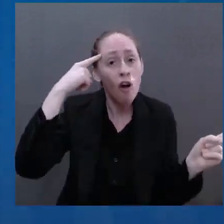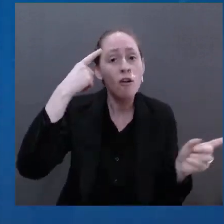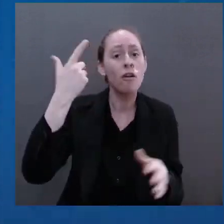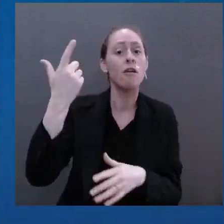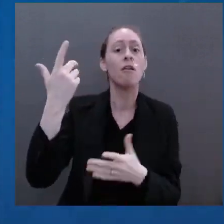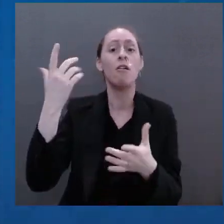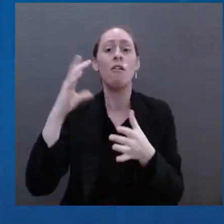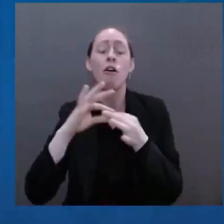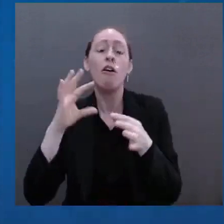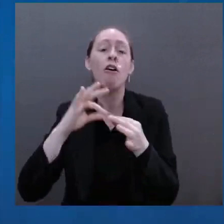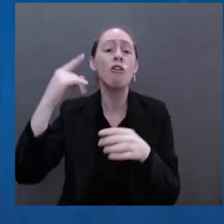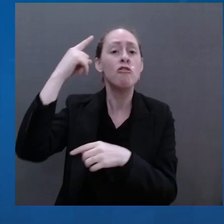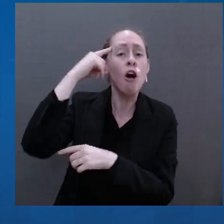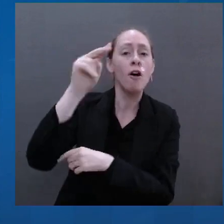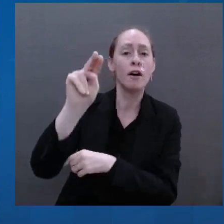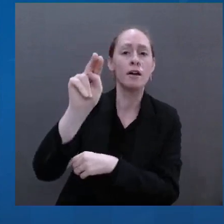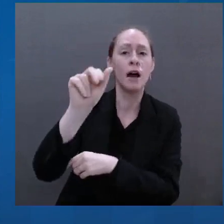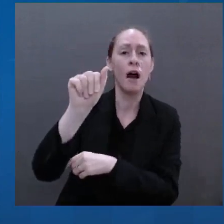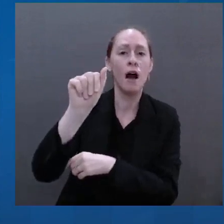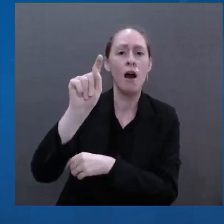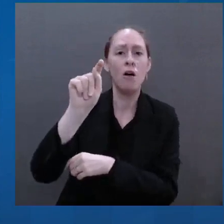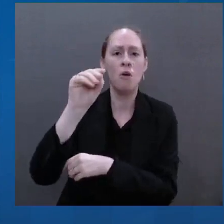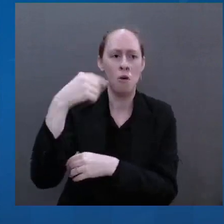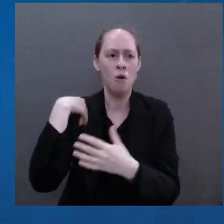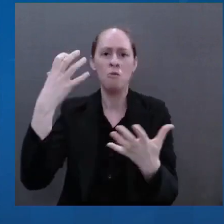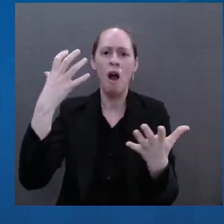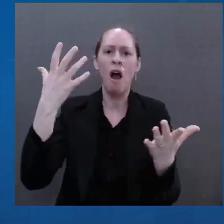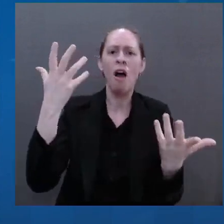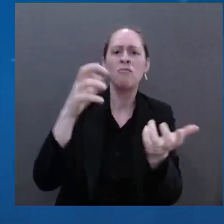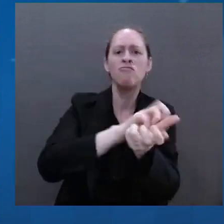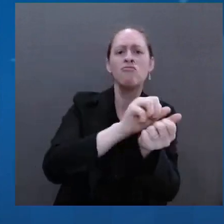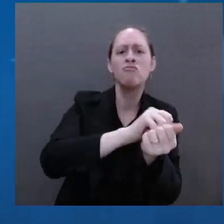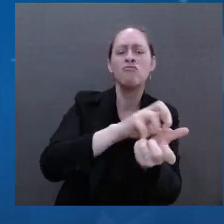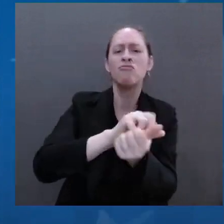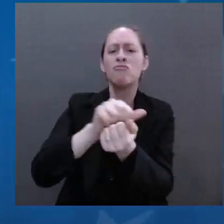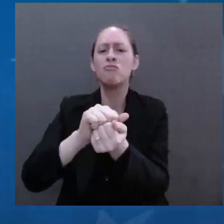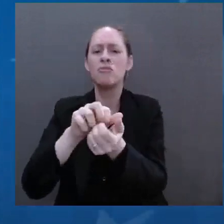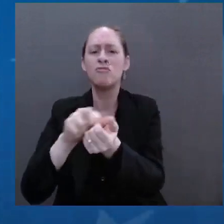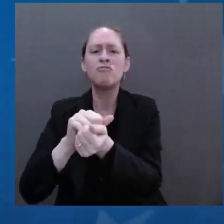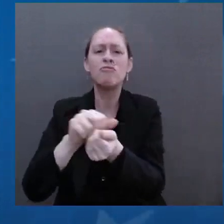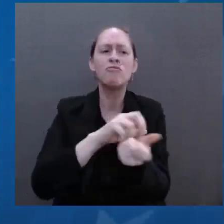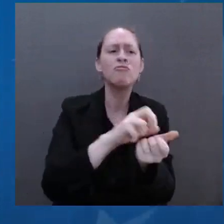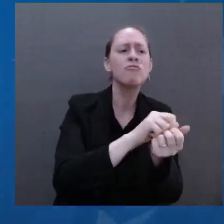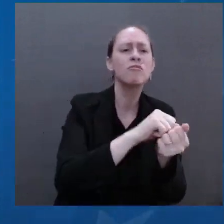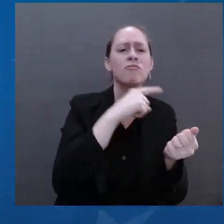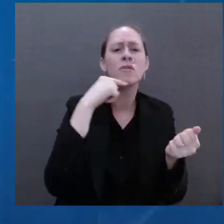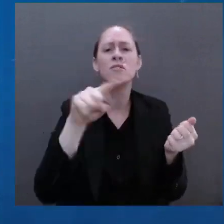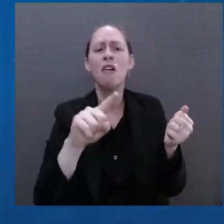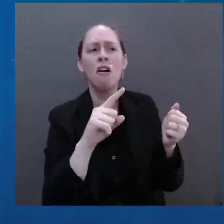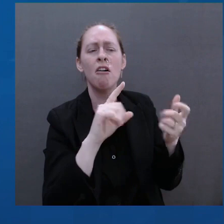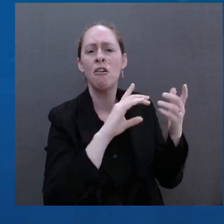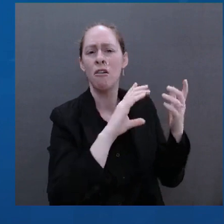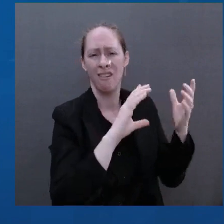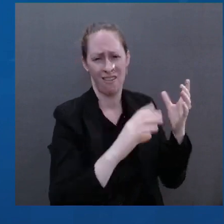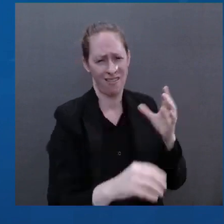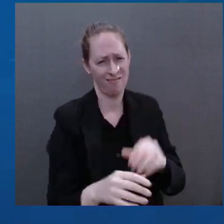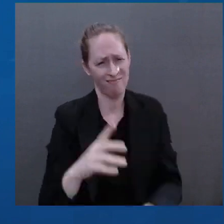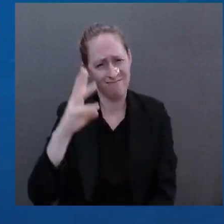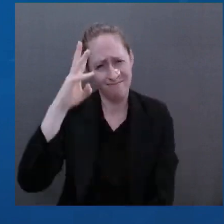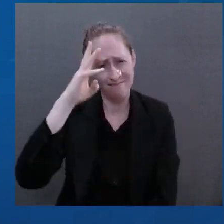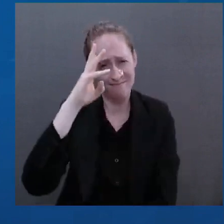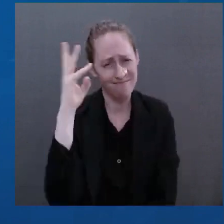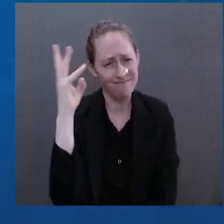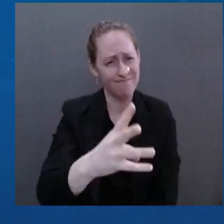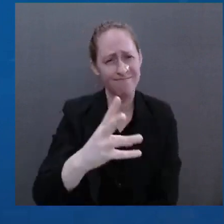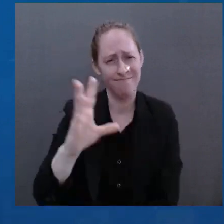NATO is a defensive alliance. It has never sought the demise of Russia. In the lead